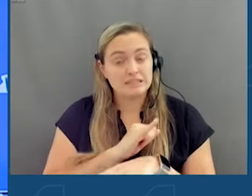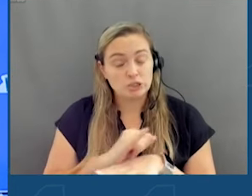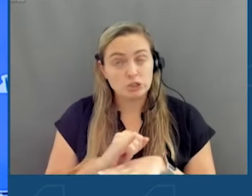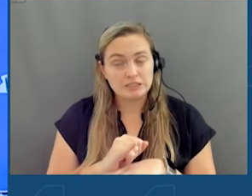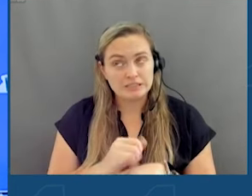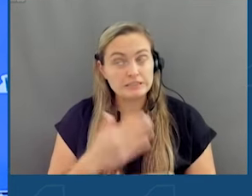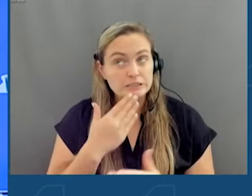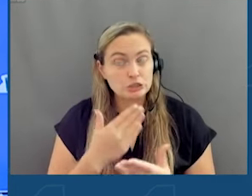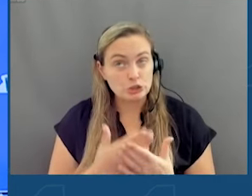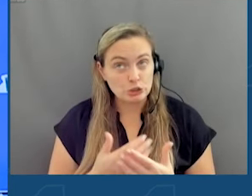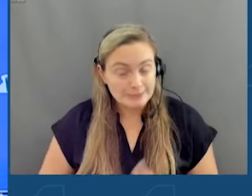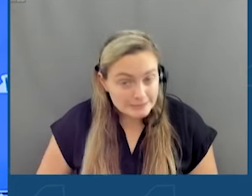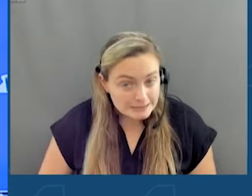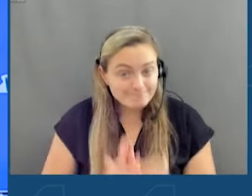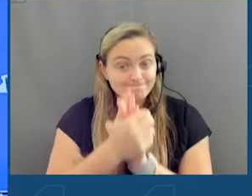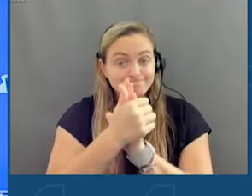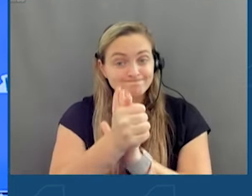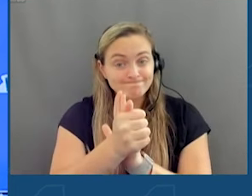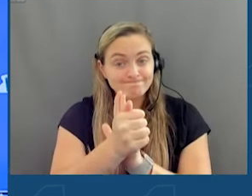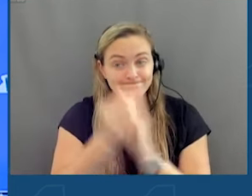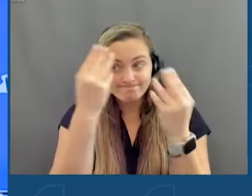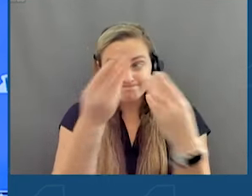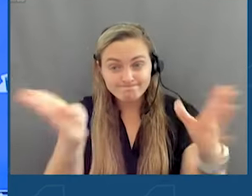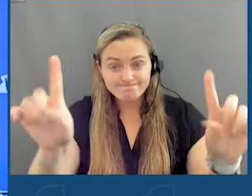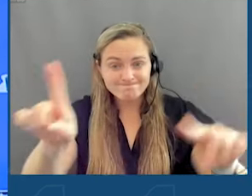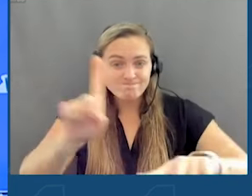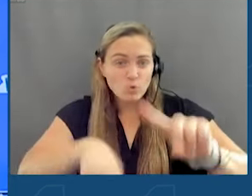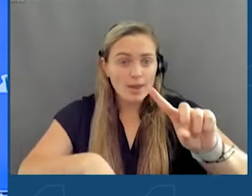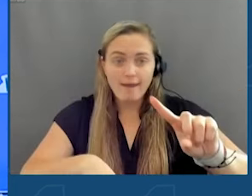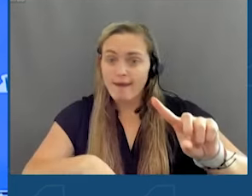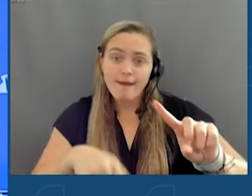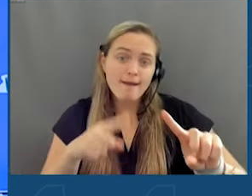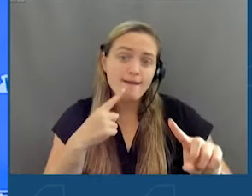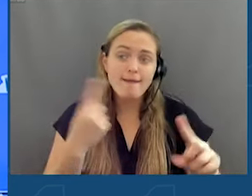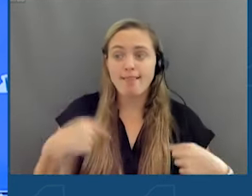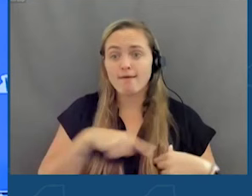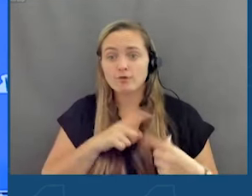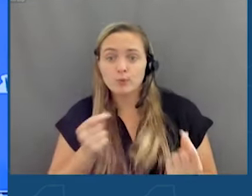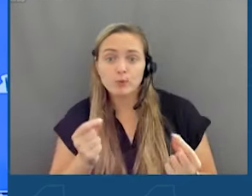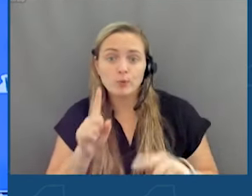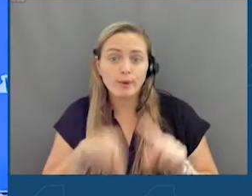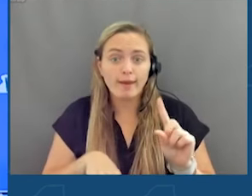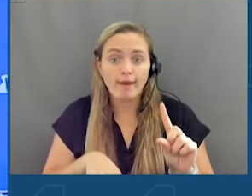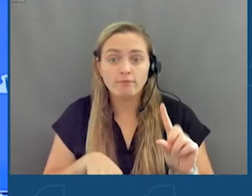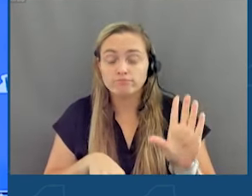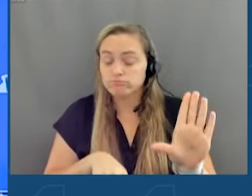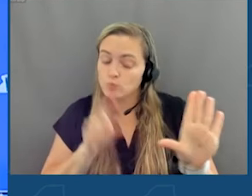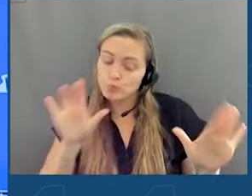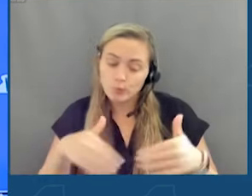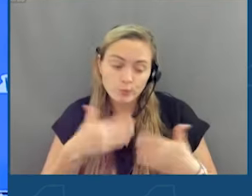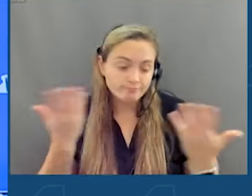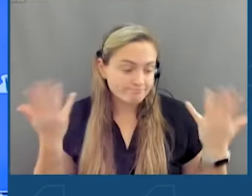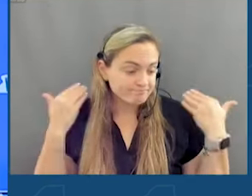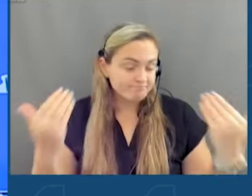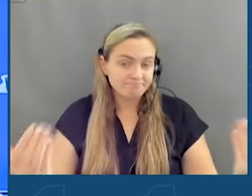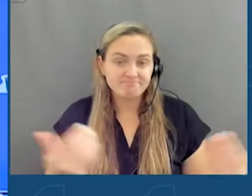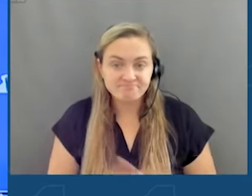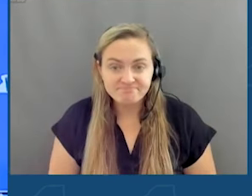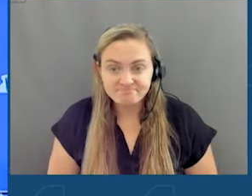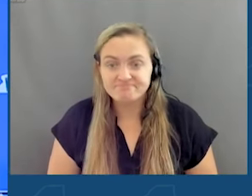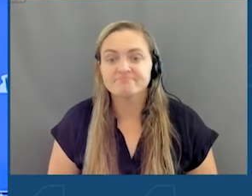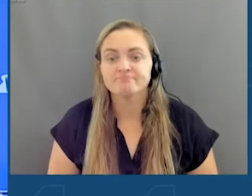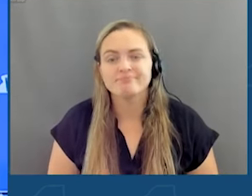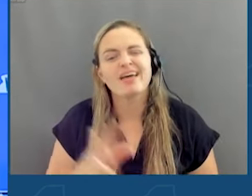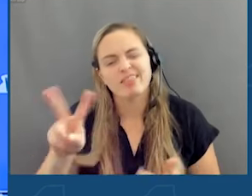at basically telling everyone you can't tell them what to do. They want to do whatever they want to do. And that's the problem. And